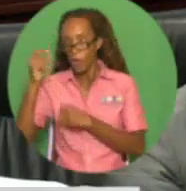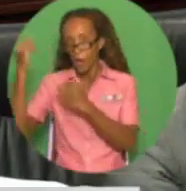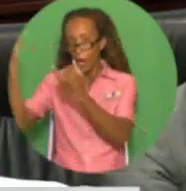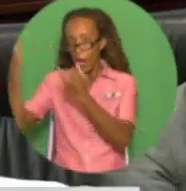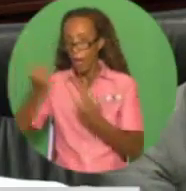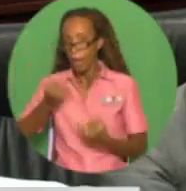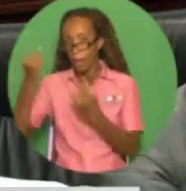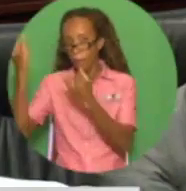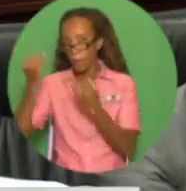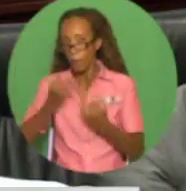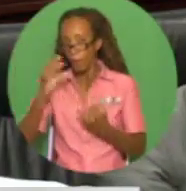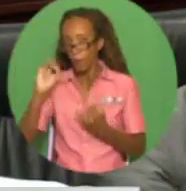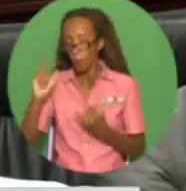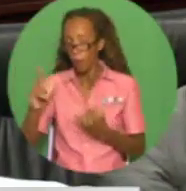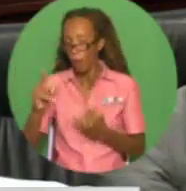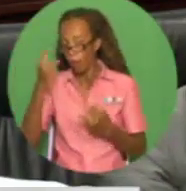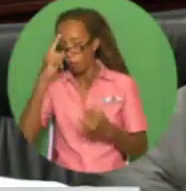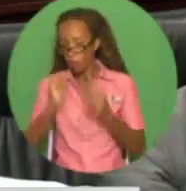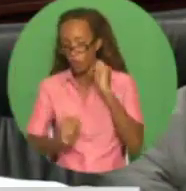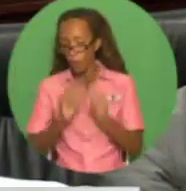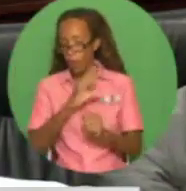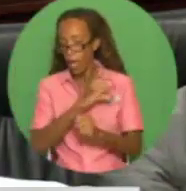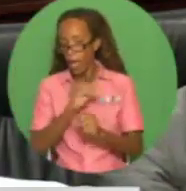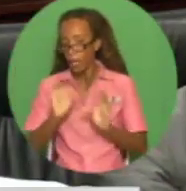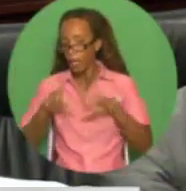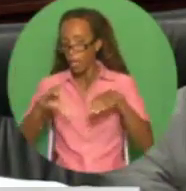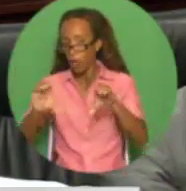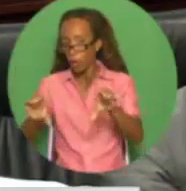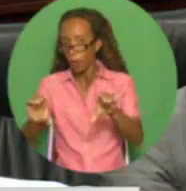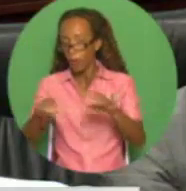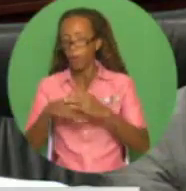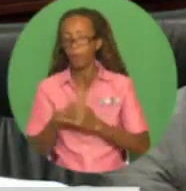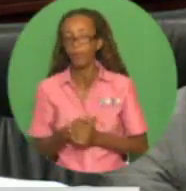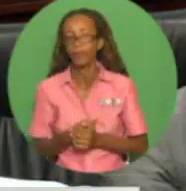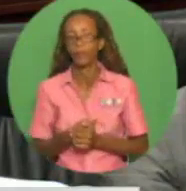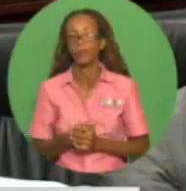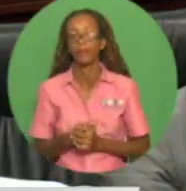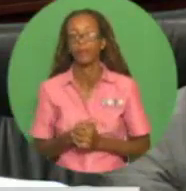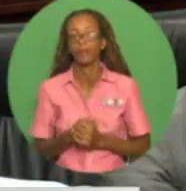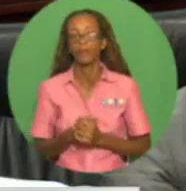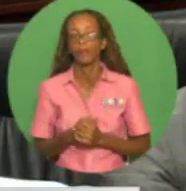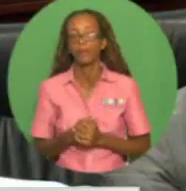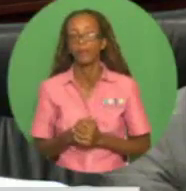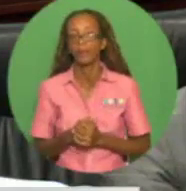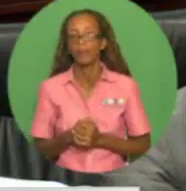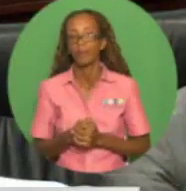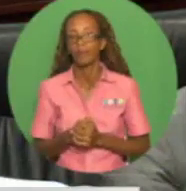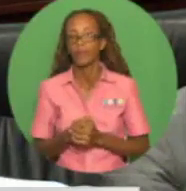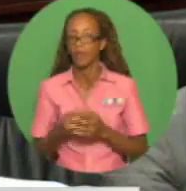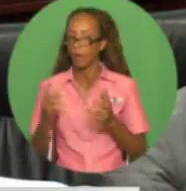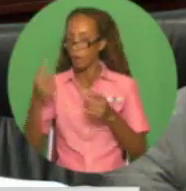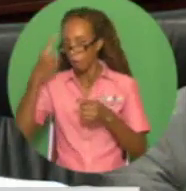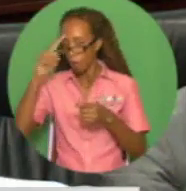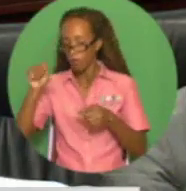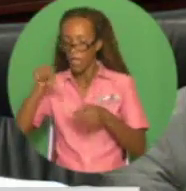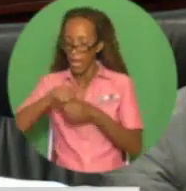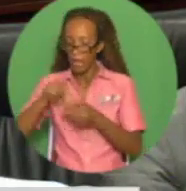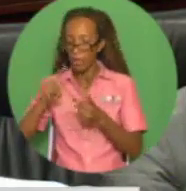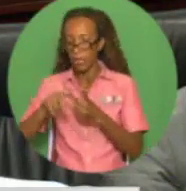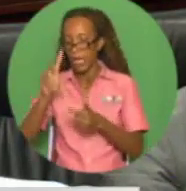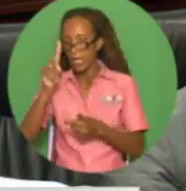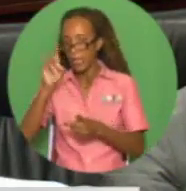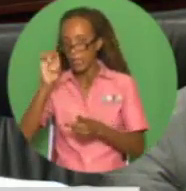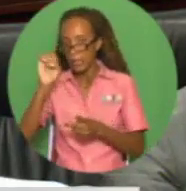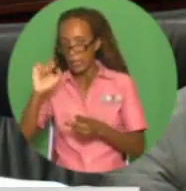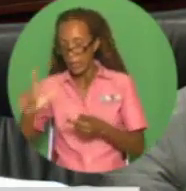Tobago and the CARICOM region for the refined products previously produced by the refinery, motor gasoline, diesel, aviation